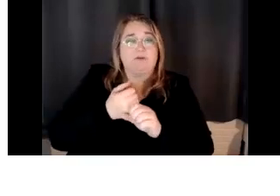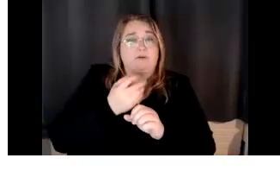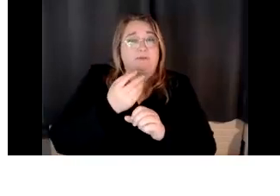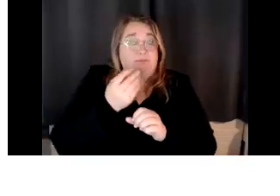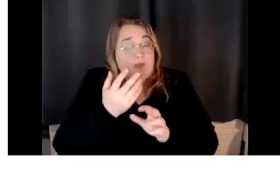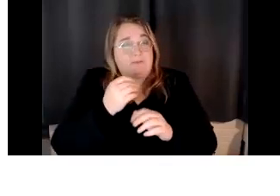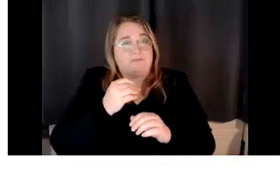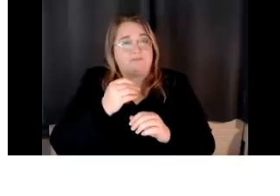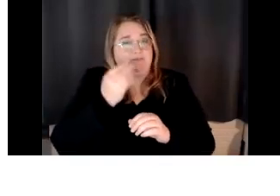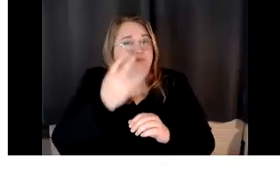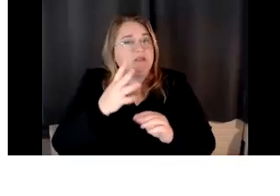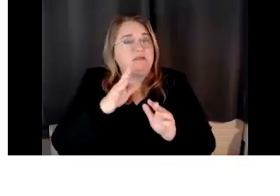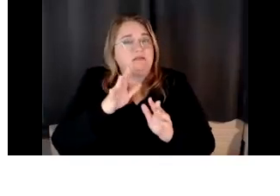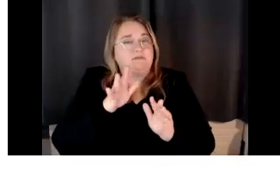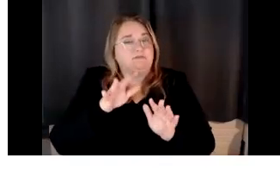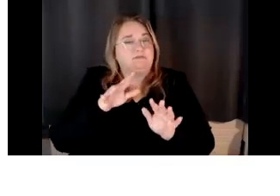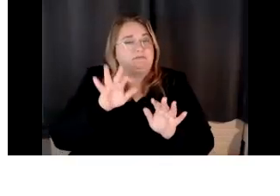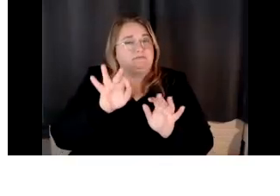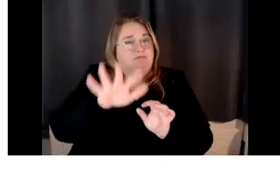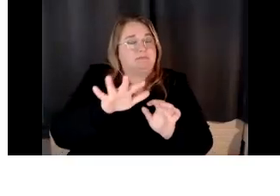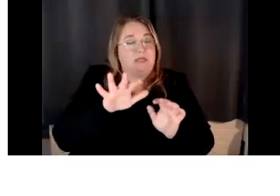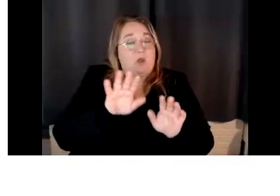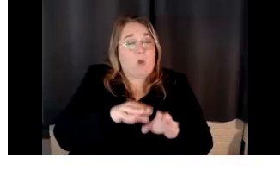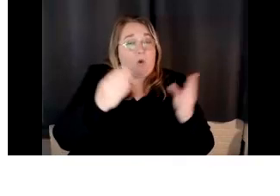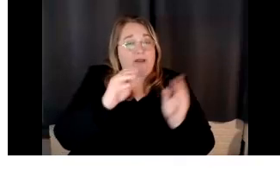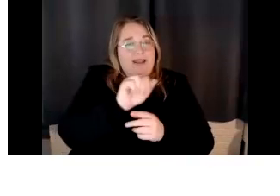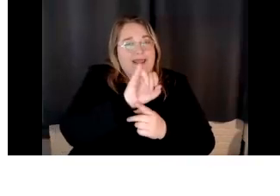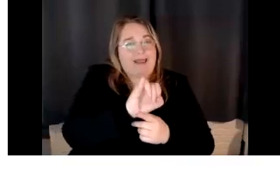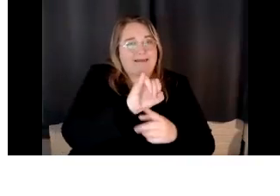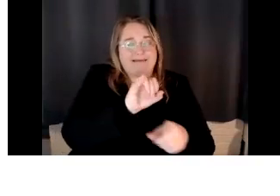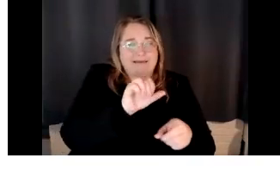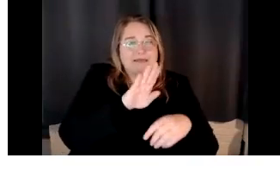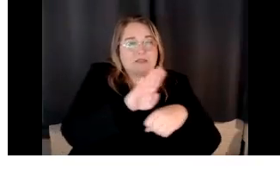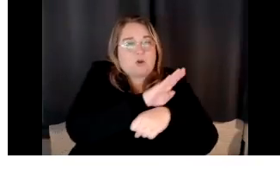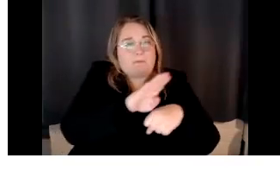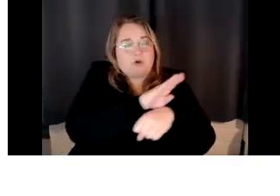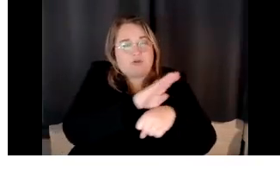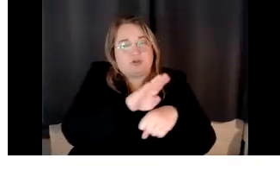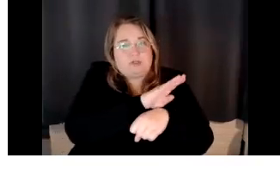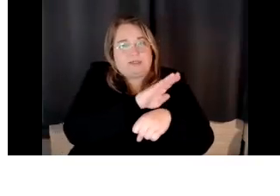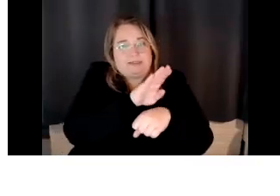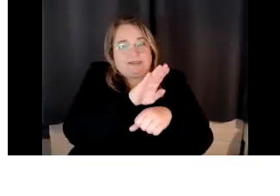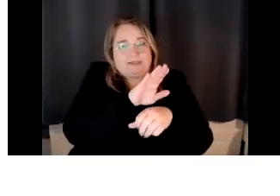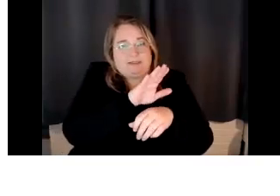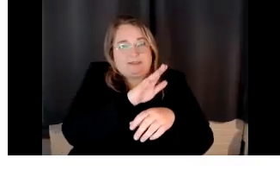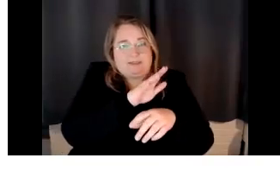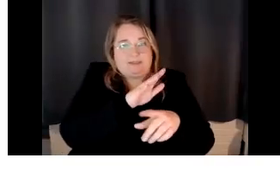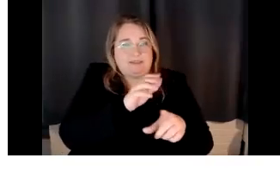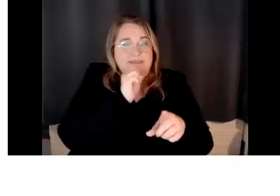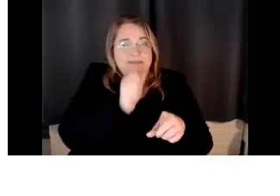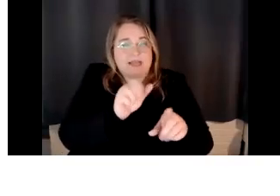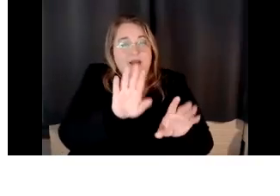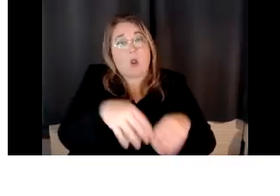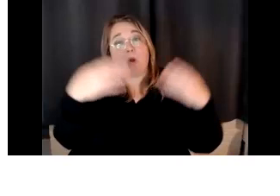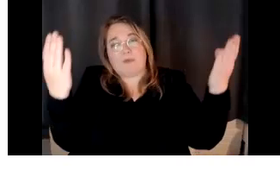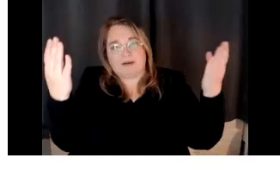It is a commercial enterprise. Um, but, uh, it's not like our open educational resources, right?